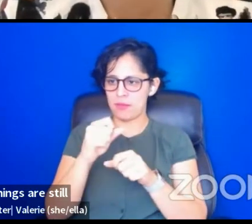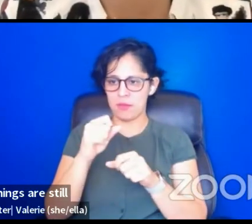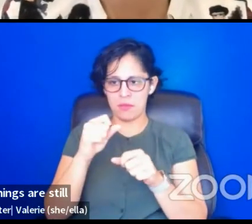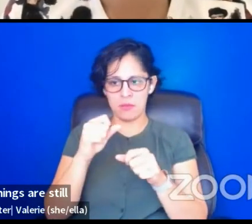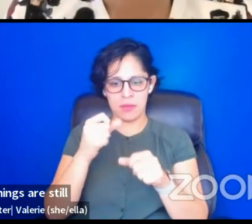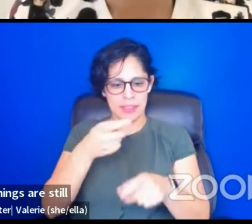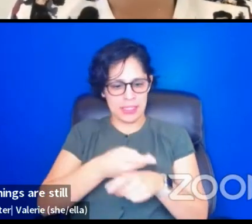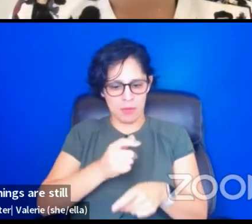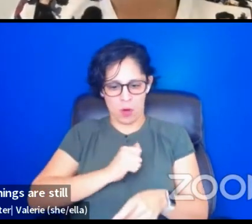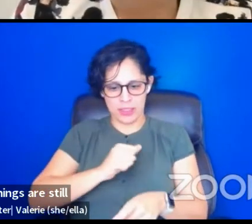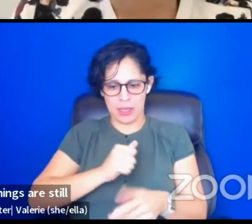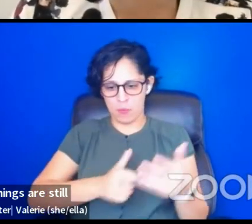Um, you know,